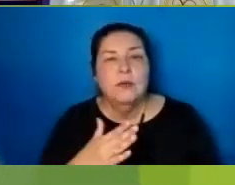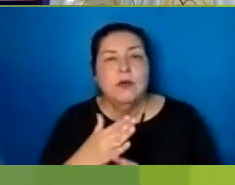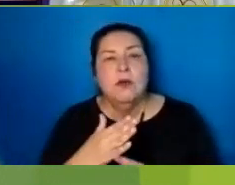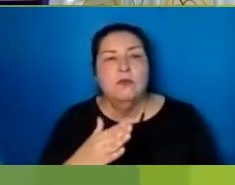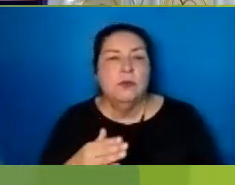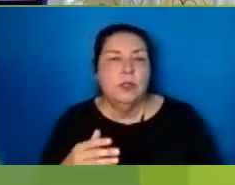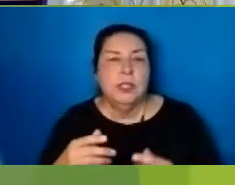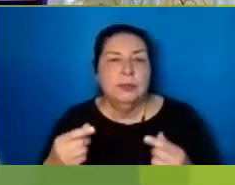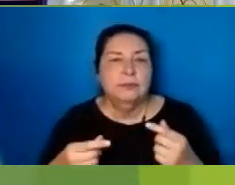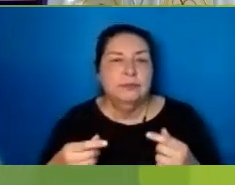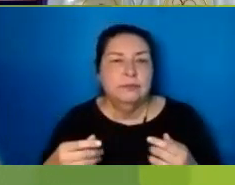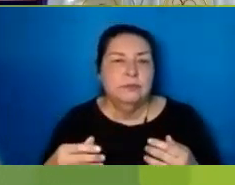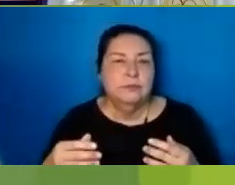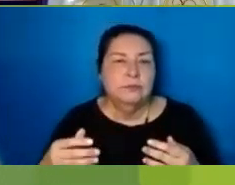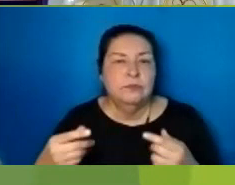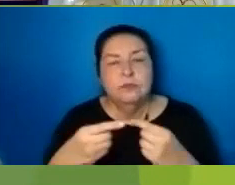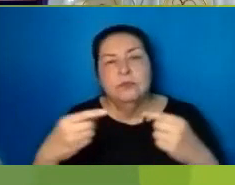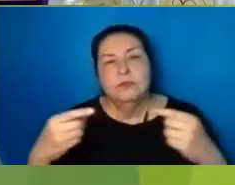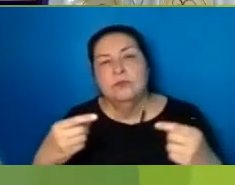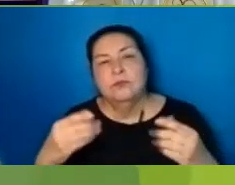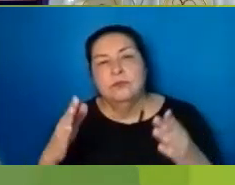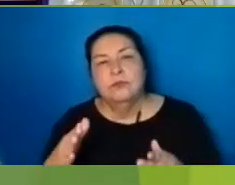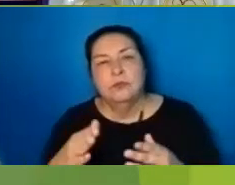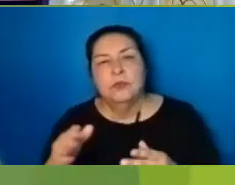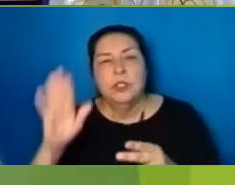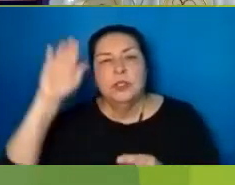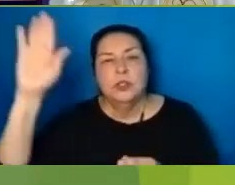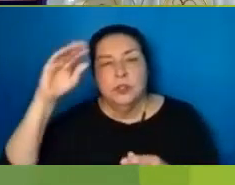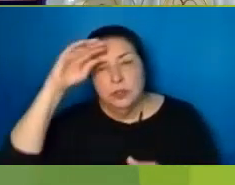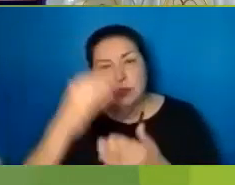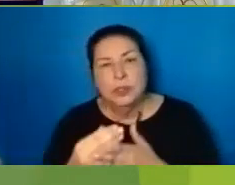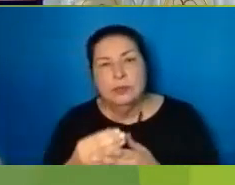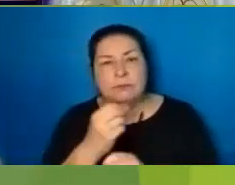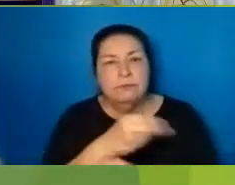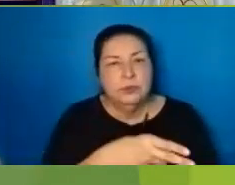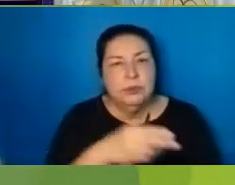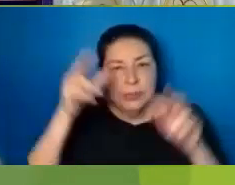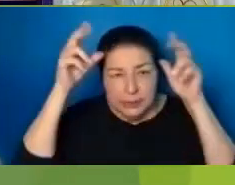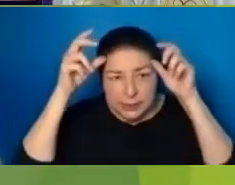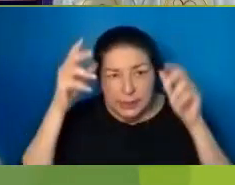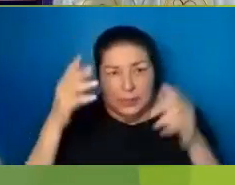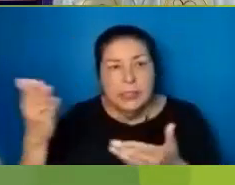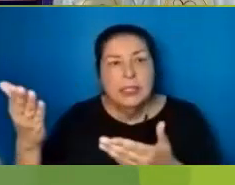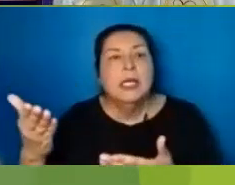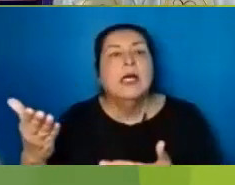The Word Of God So Also Give Us The Victory Through Christ And His Word Lord In Your Mercy